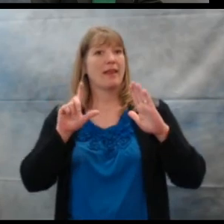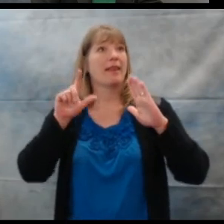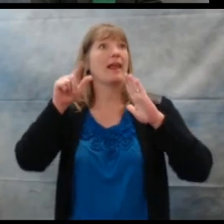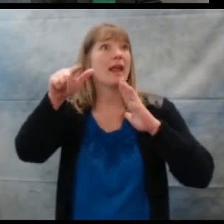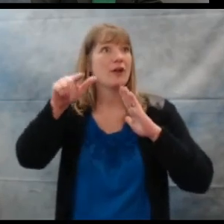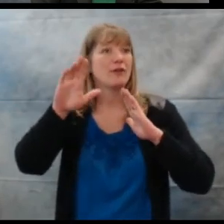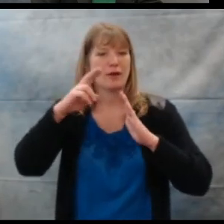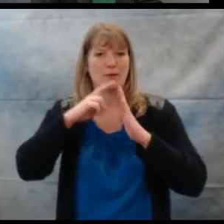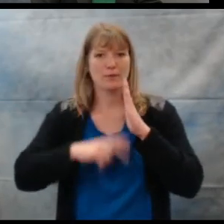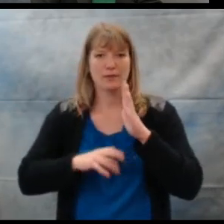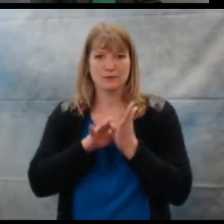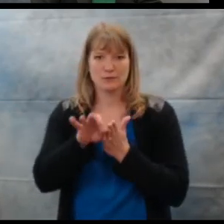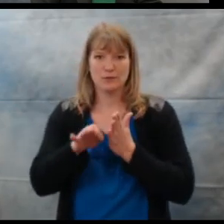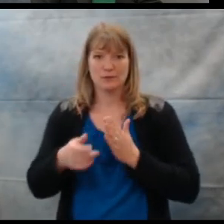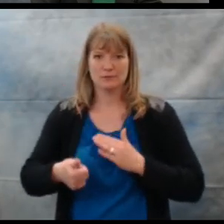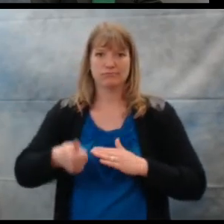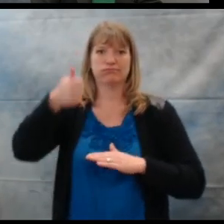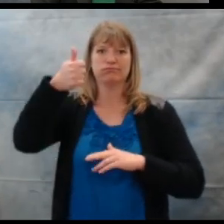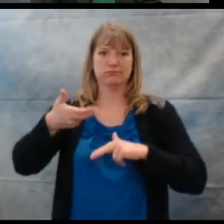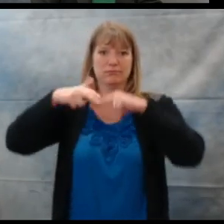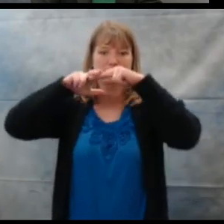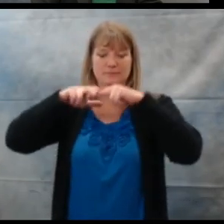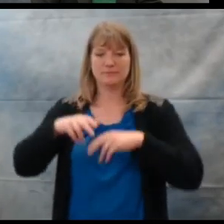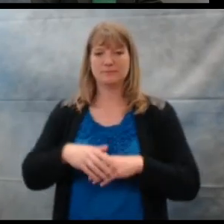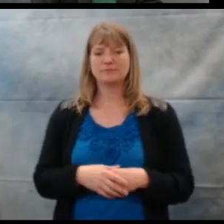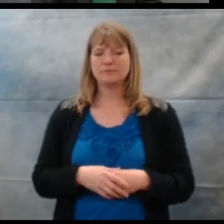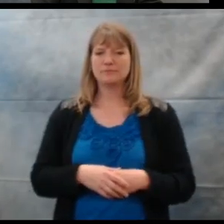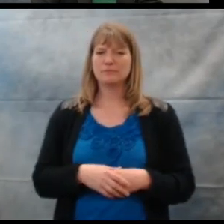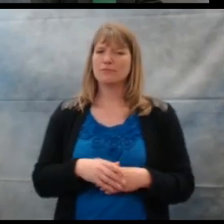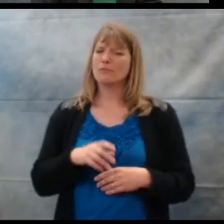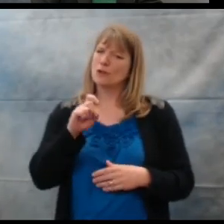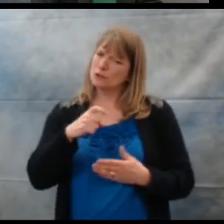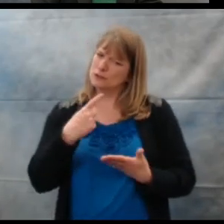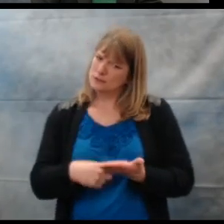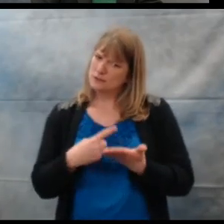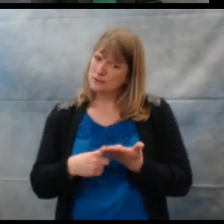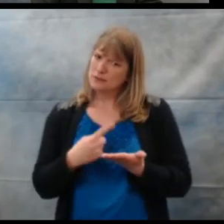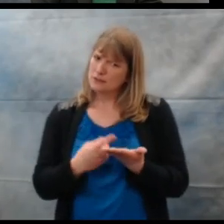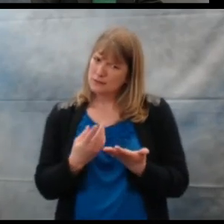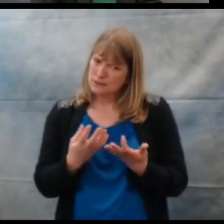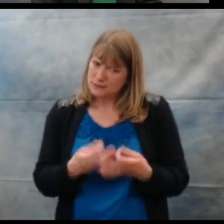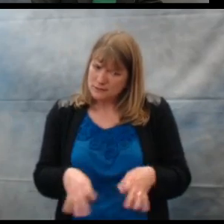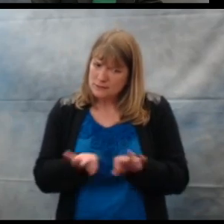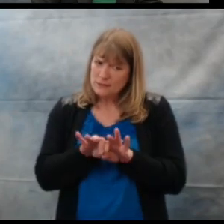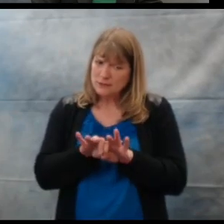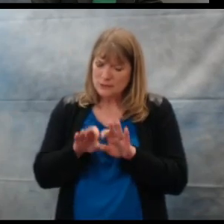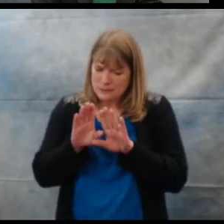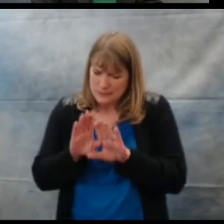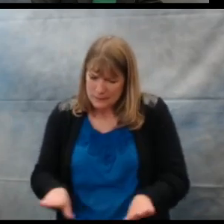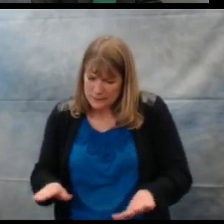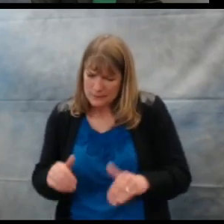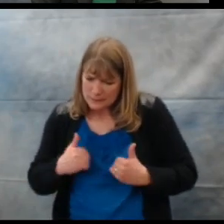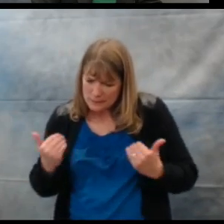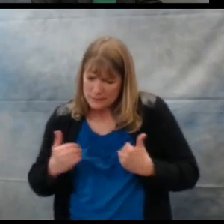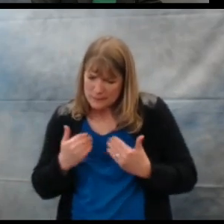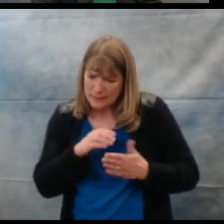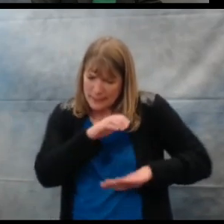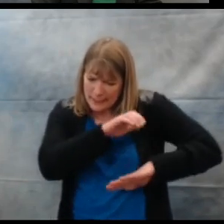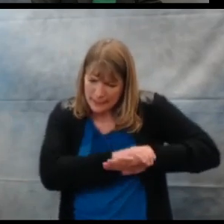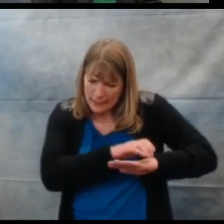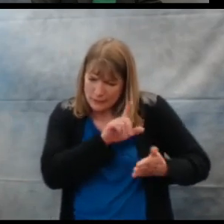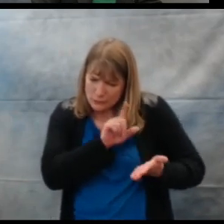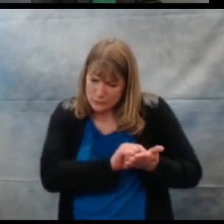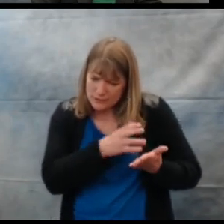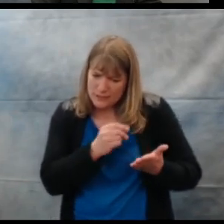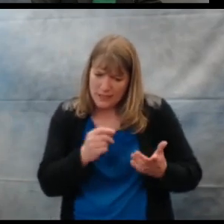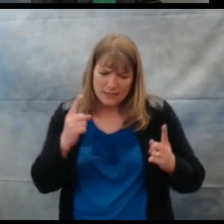later higher reading reading scores. There should be a discussion about the significance of exposing young children